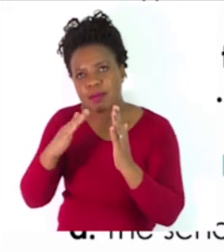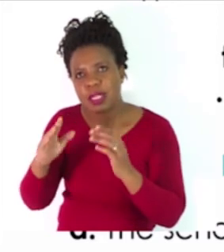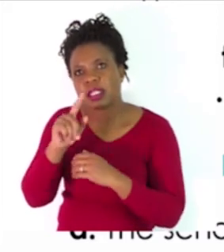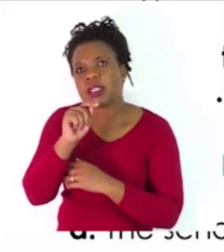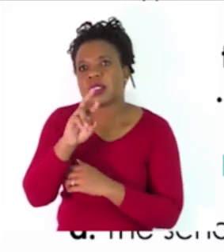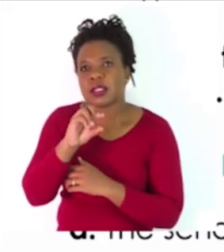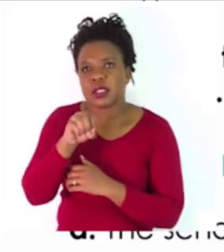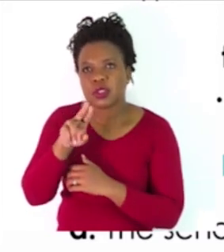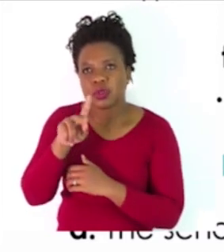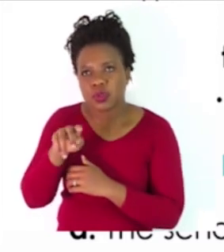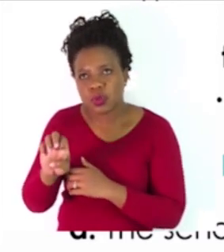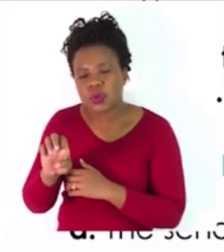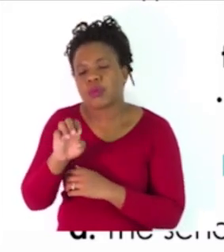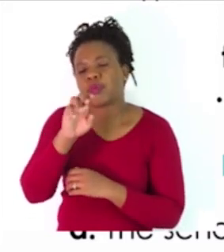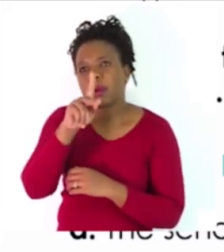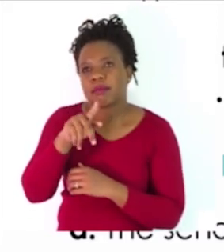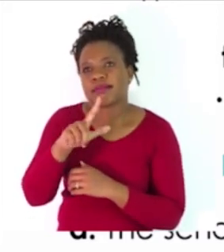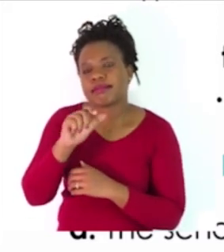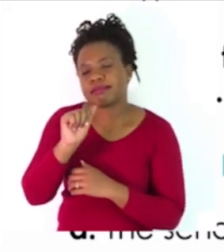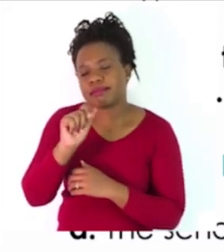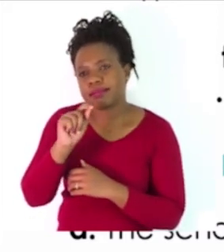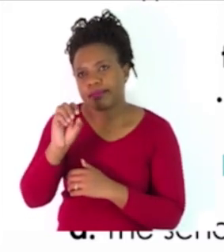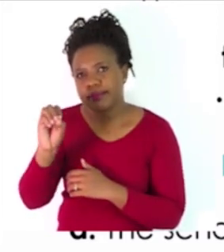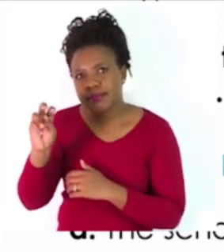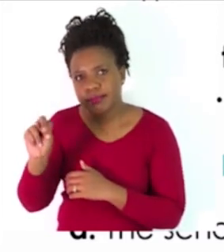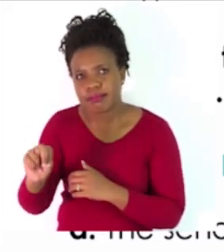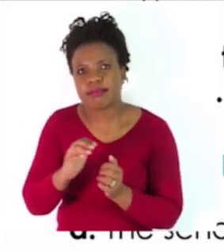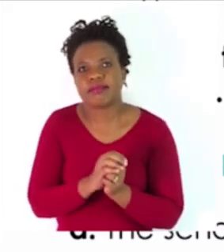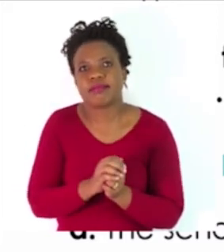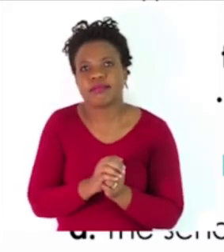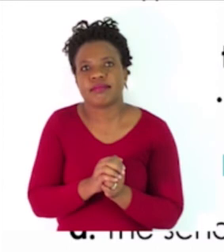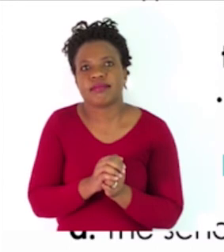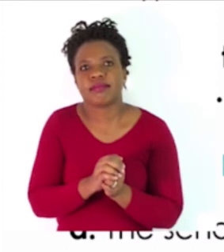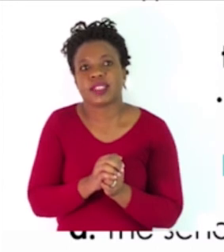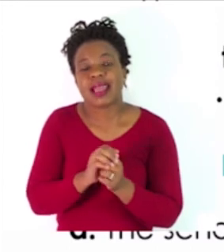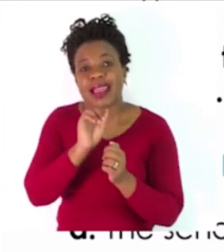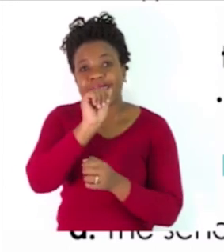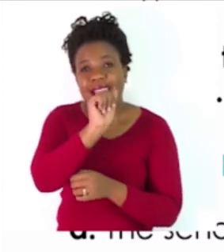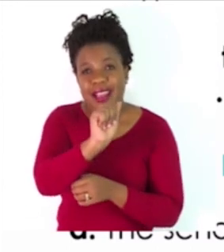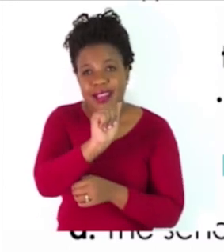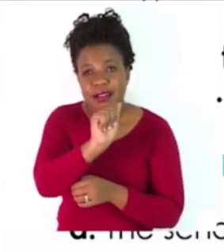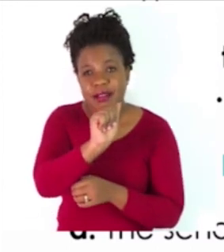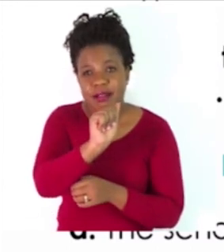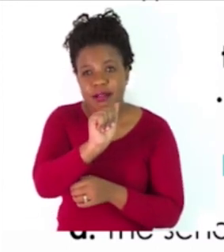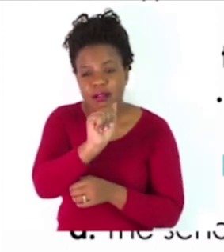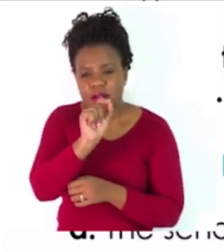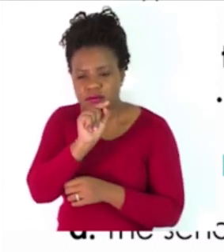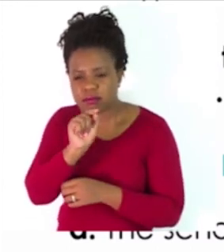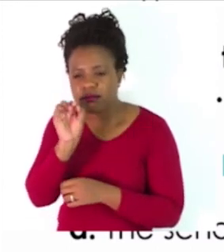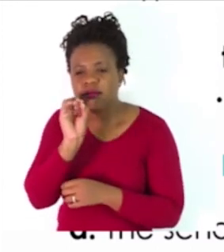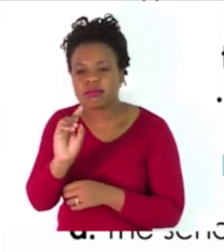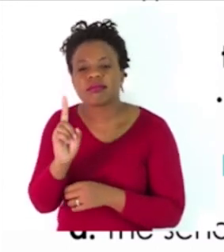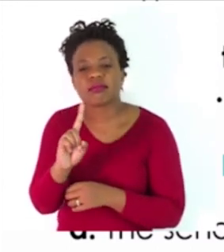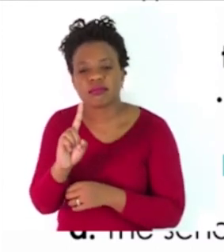Sentence A says, the school has a large dash of books. All